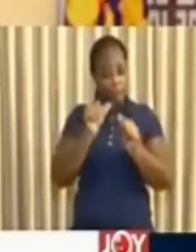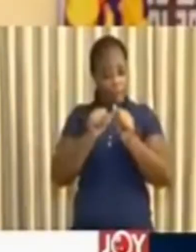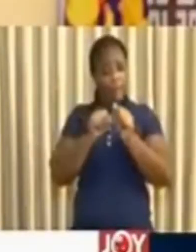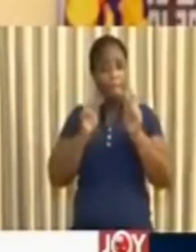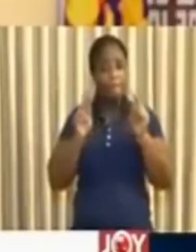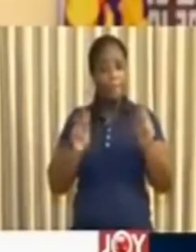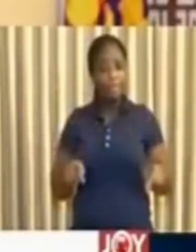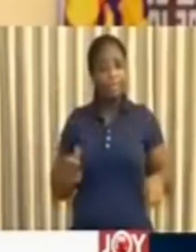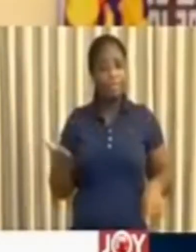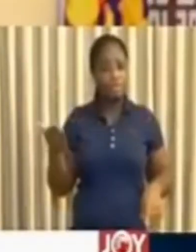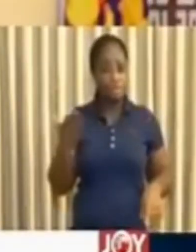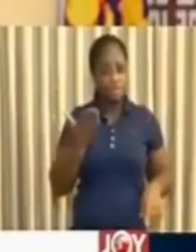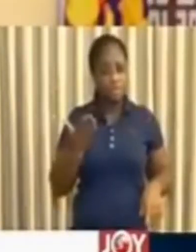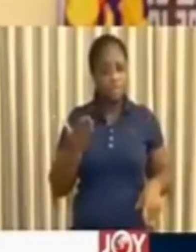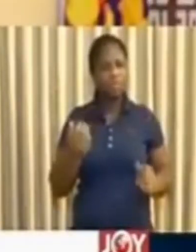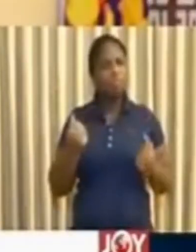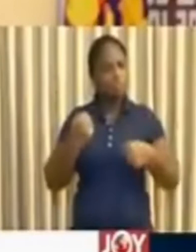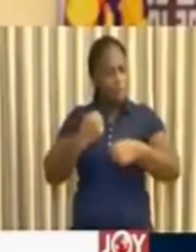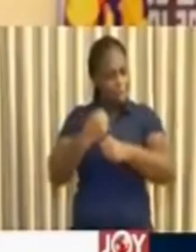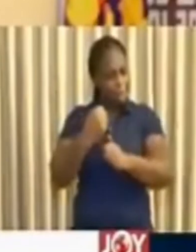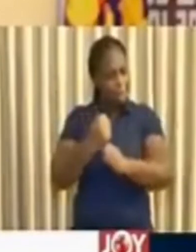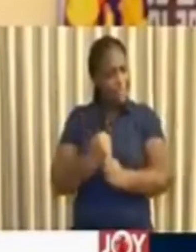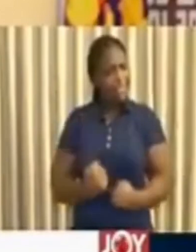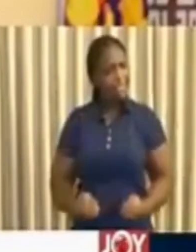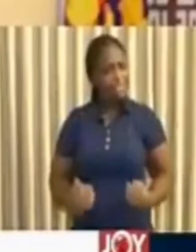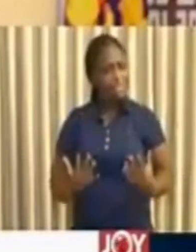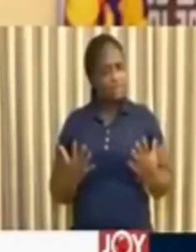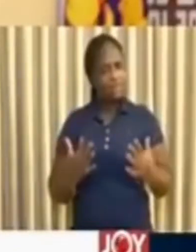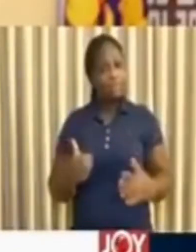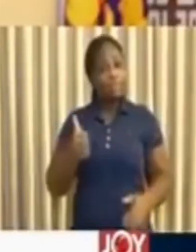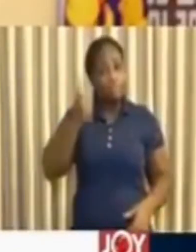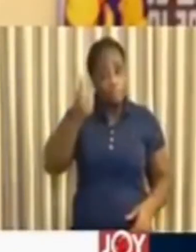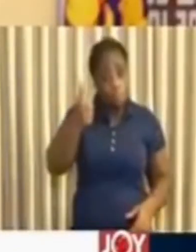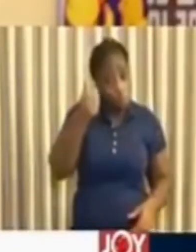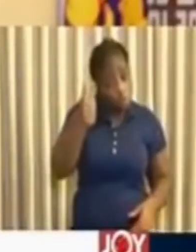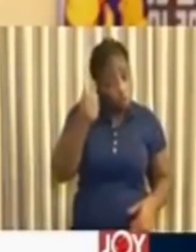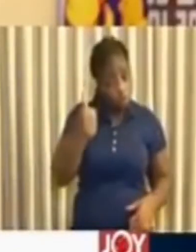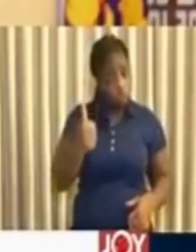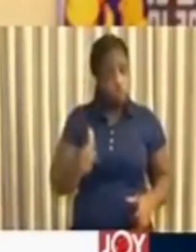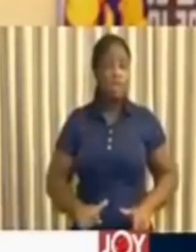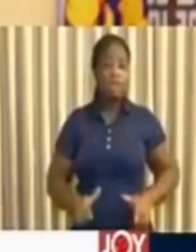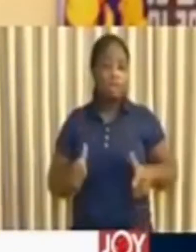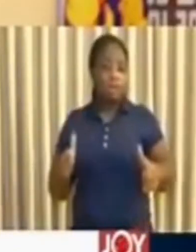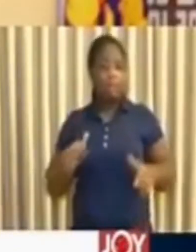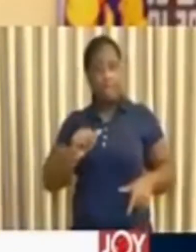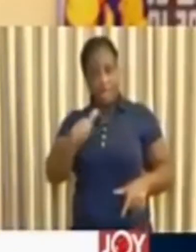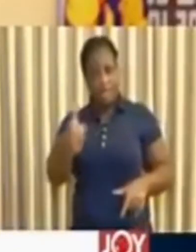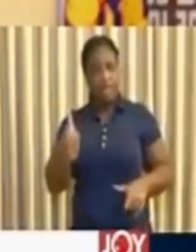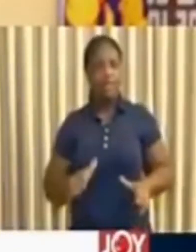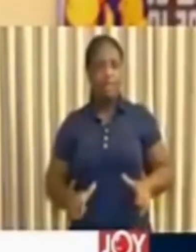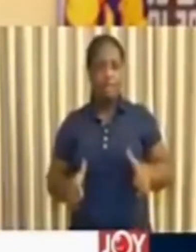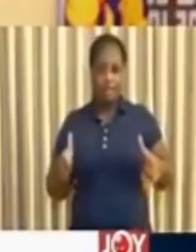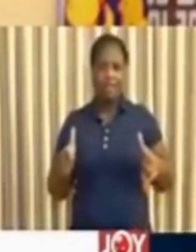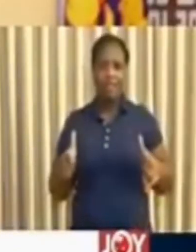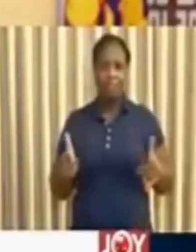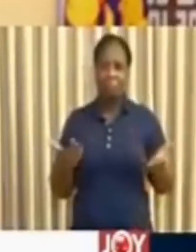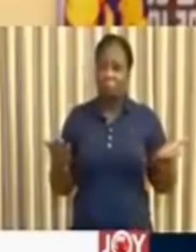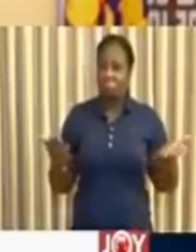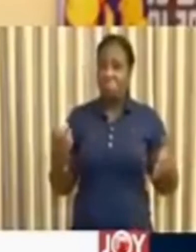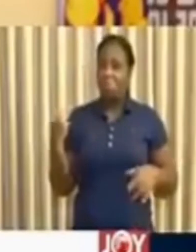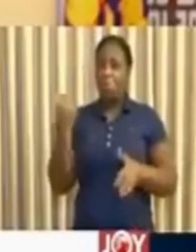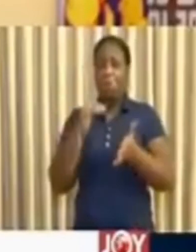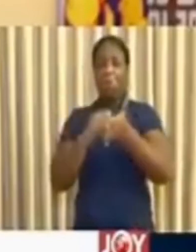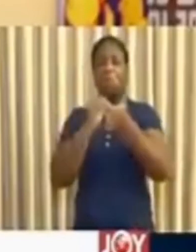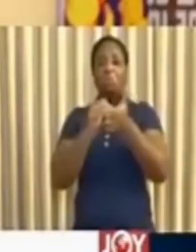also to make a sacrifice for the sake of humanity's survival. We're used to attending Easter